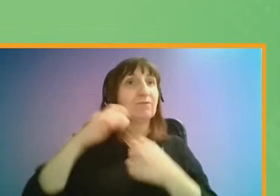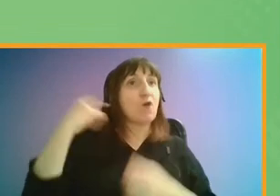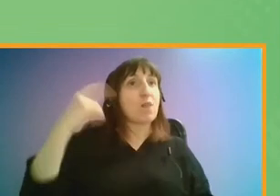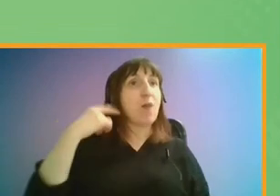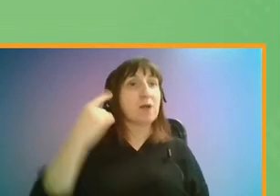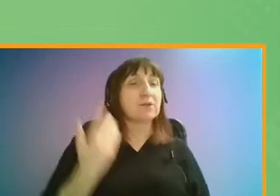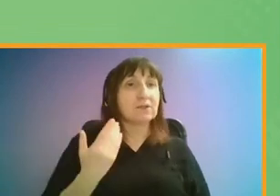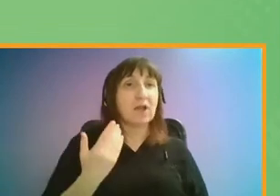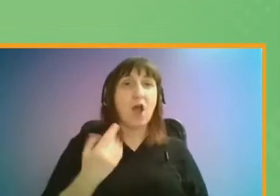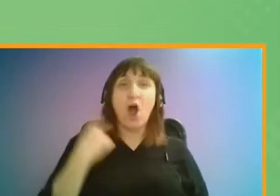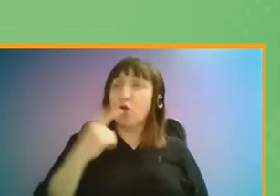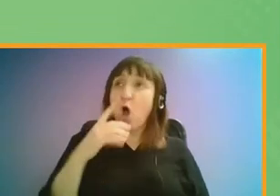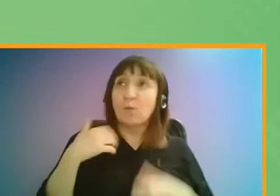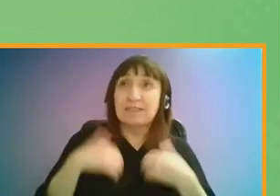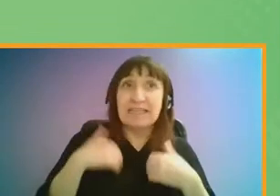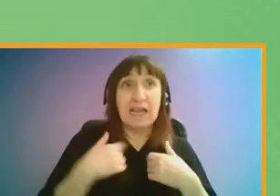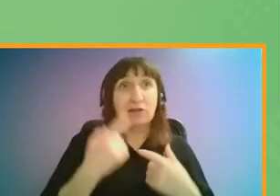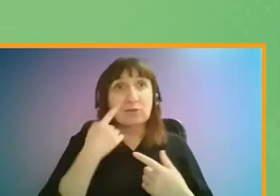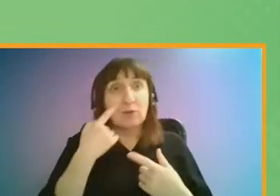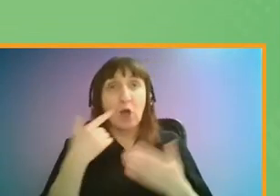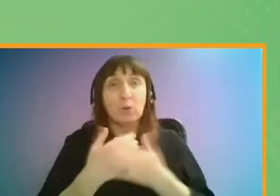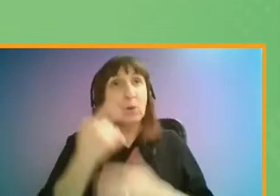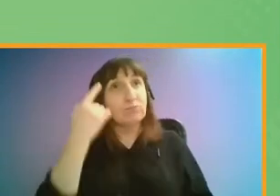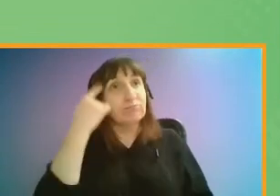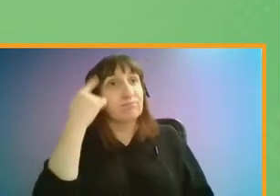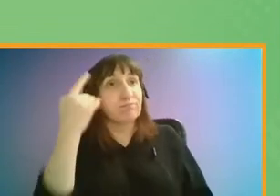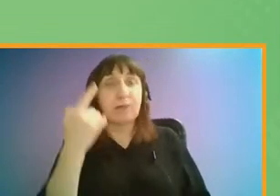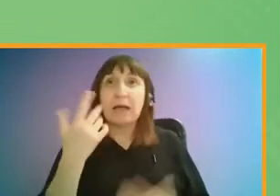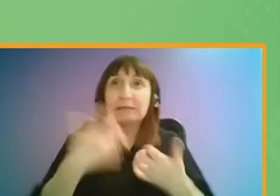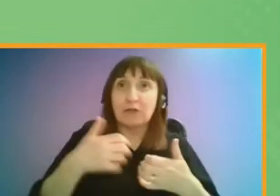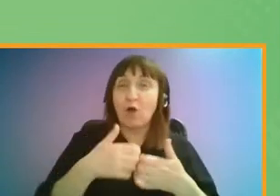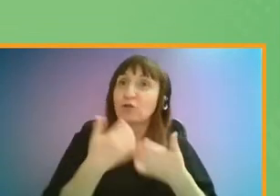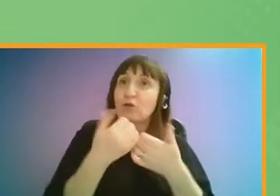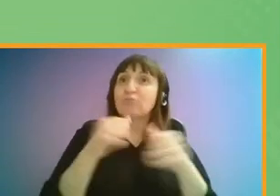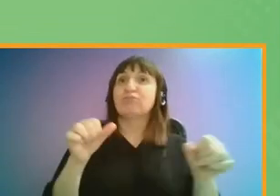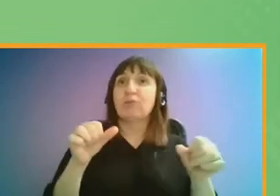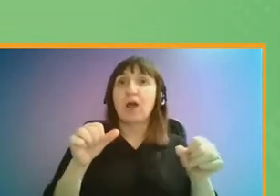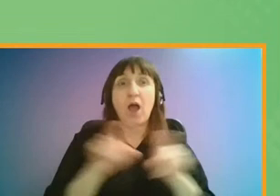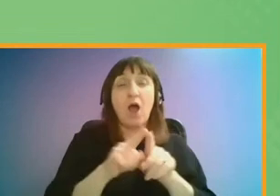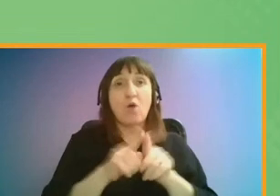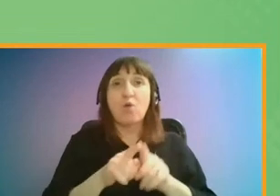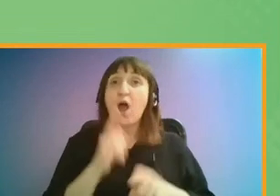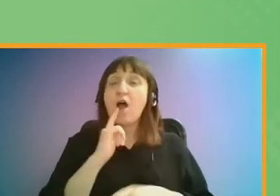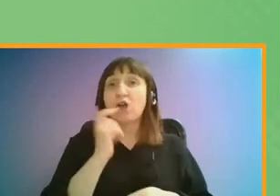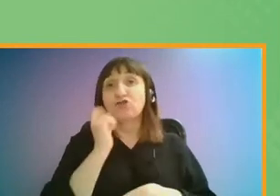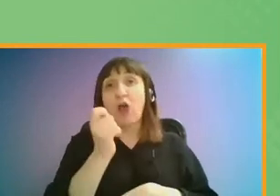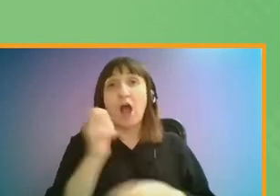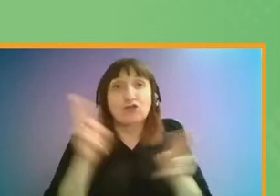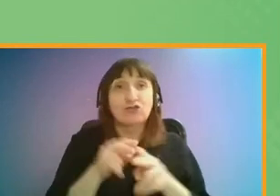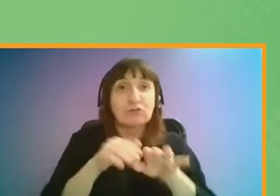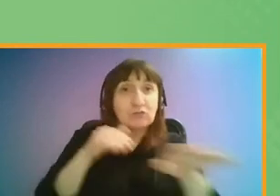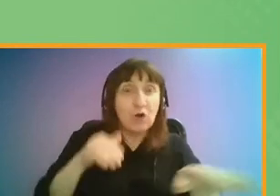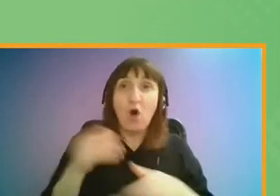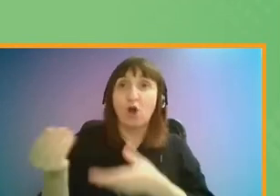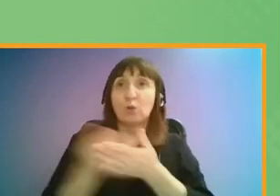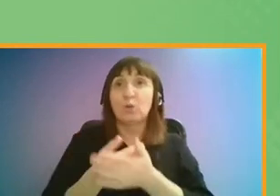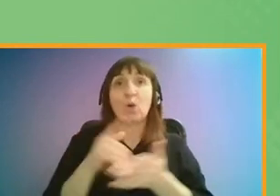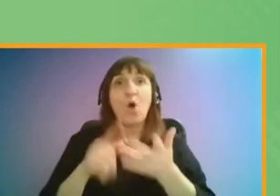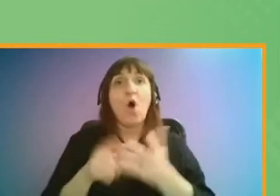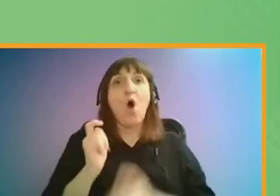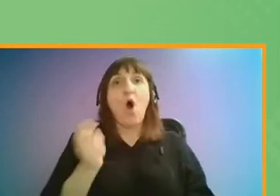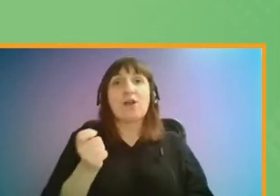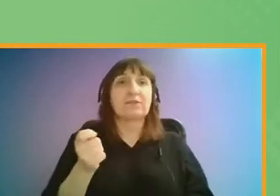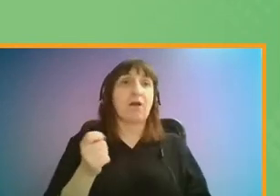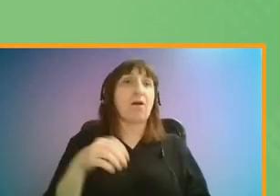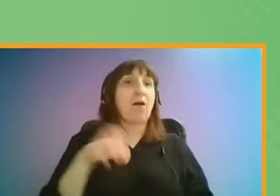London has always been eager to experiment with innovative solutions and technology, whether that's the congestion charge or the introduction of the Oyster card. Our